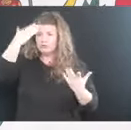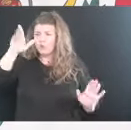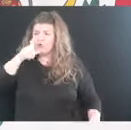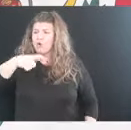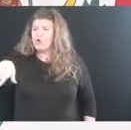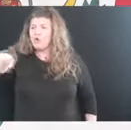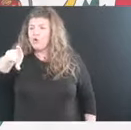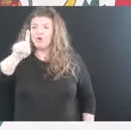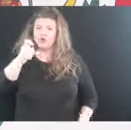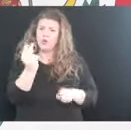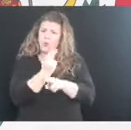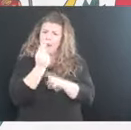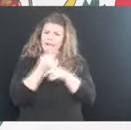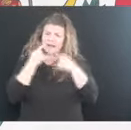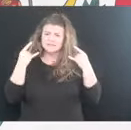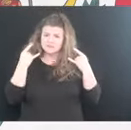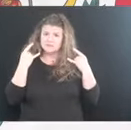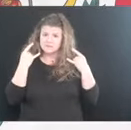Especially indoors.